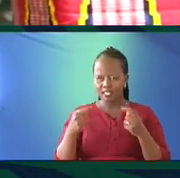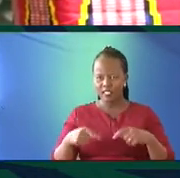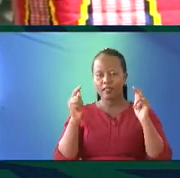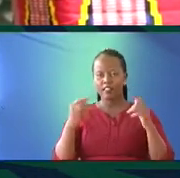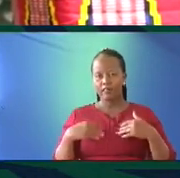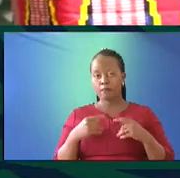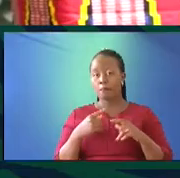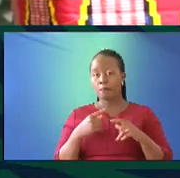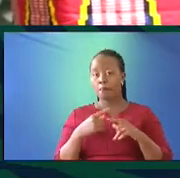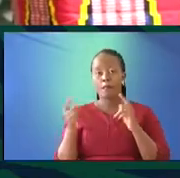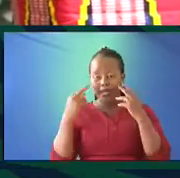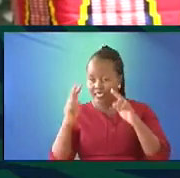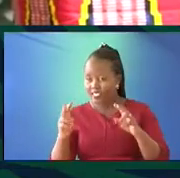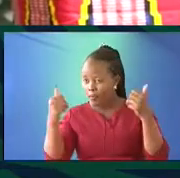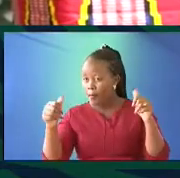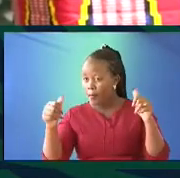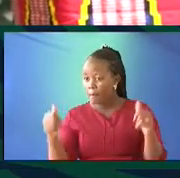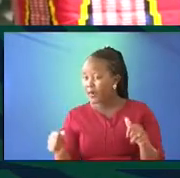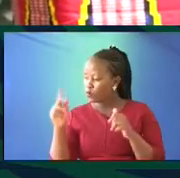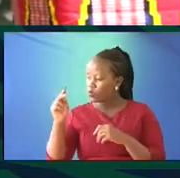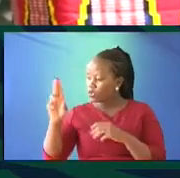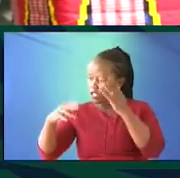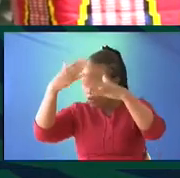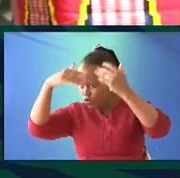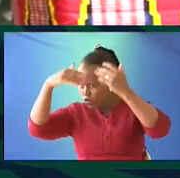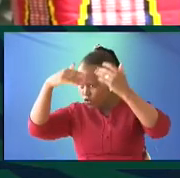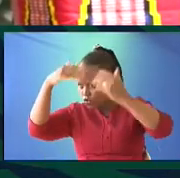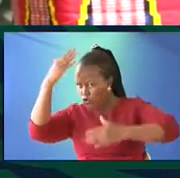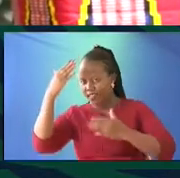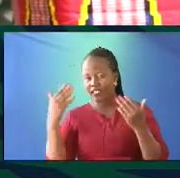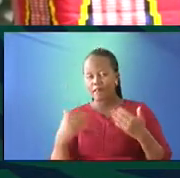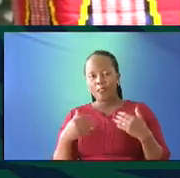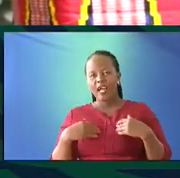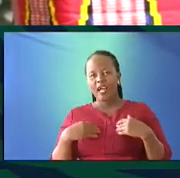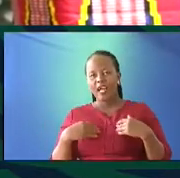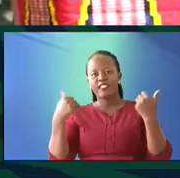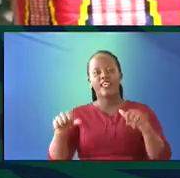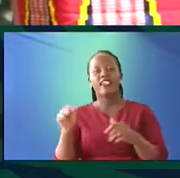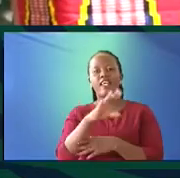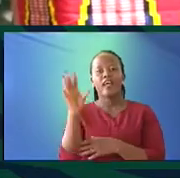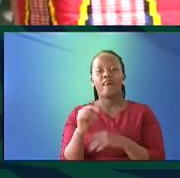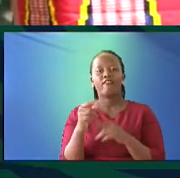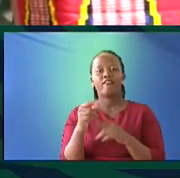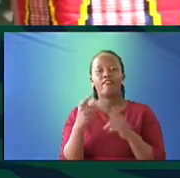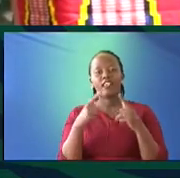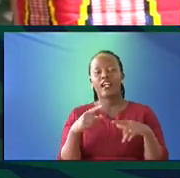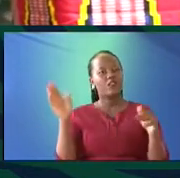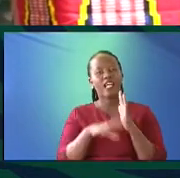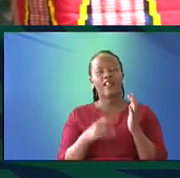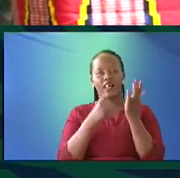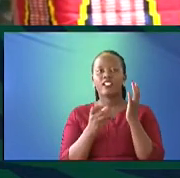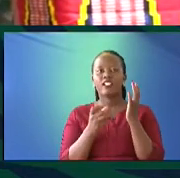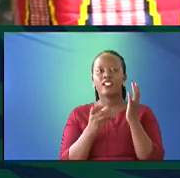I am still yet to see Kenyatta University offering any African language other than Kiswahili.